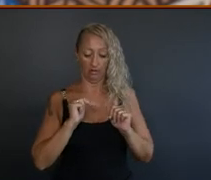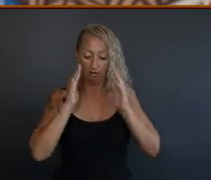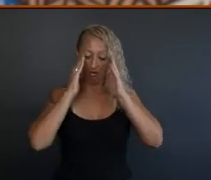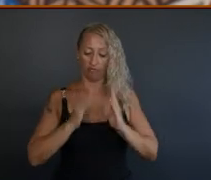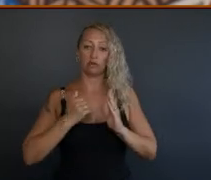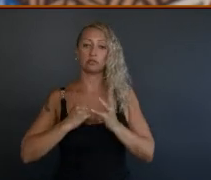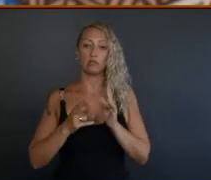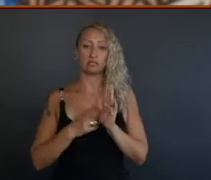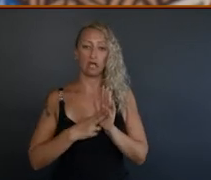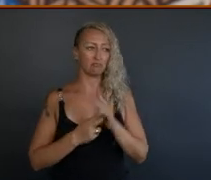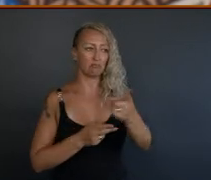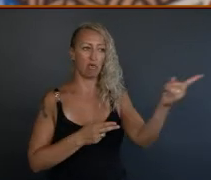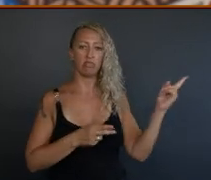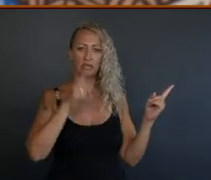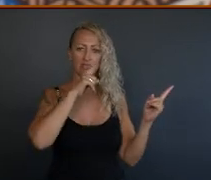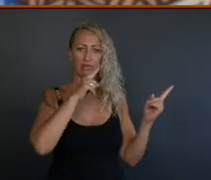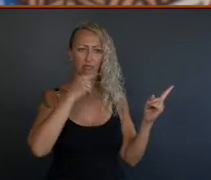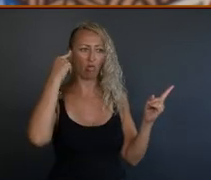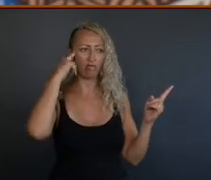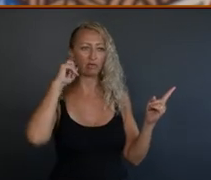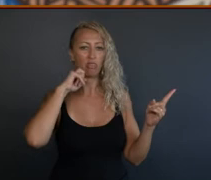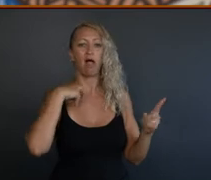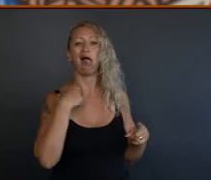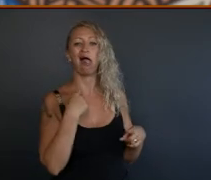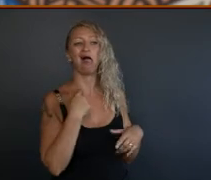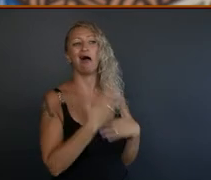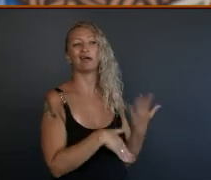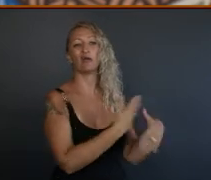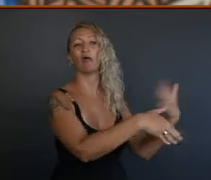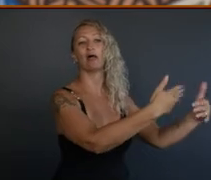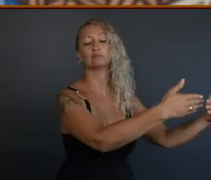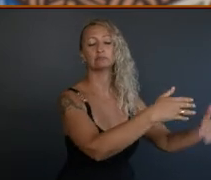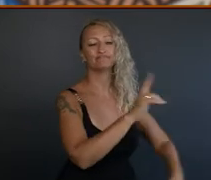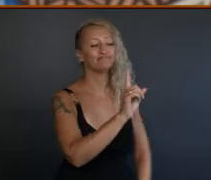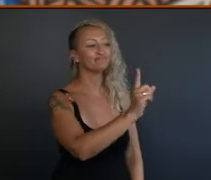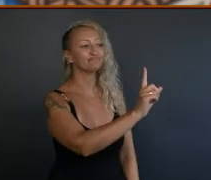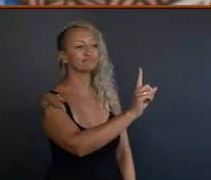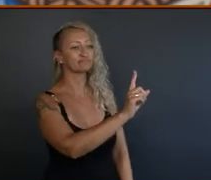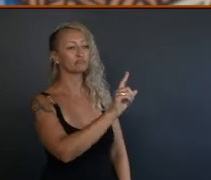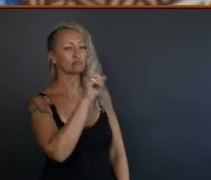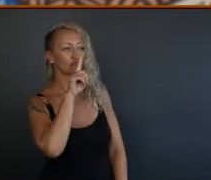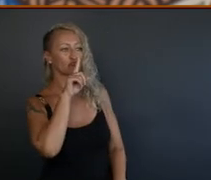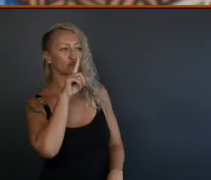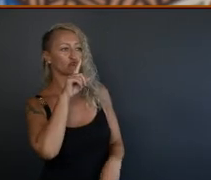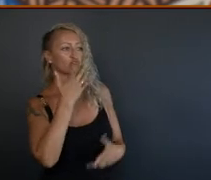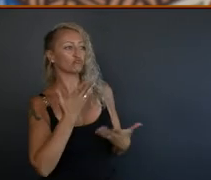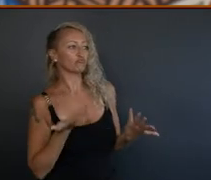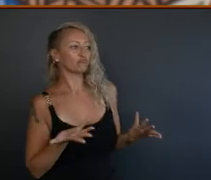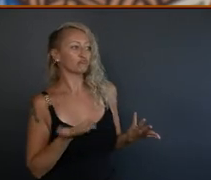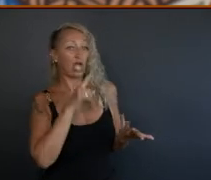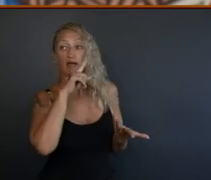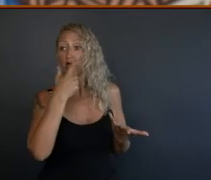with. And so what I intend to do is, well if you can't get the government to swing with you,